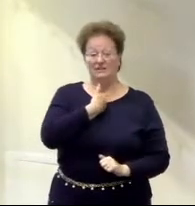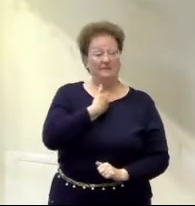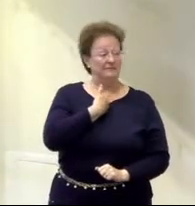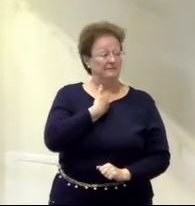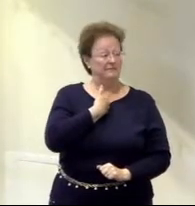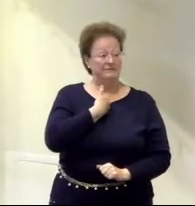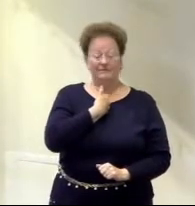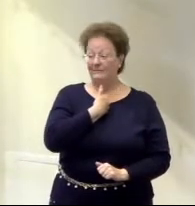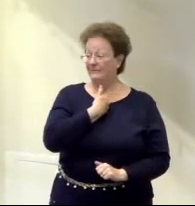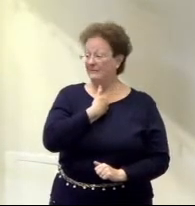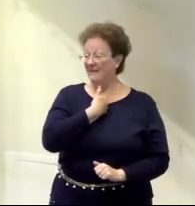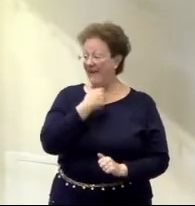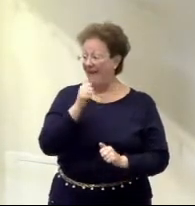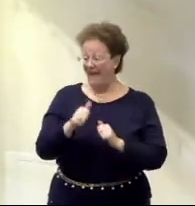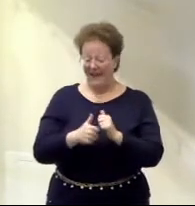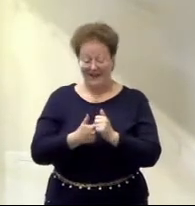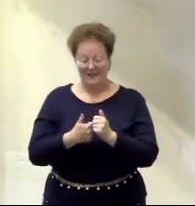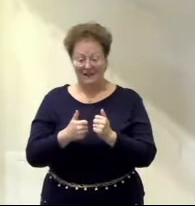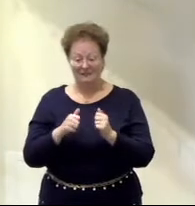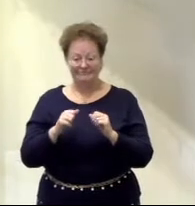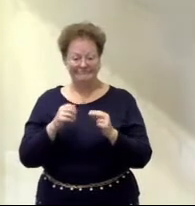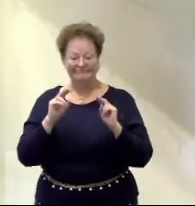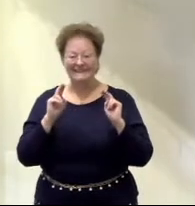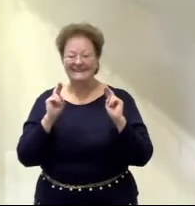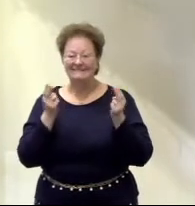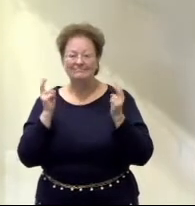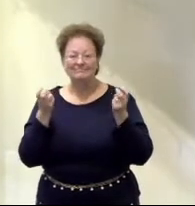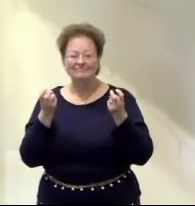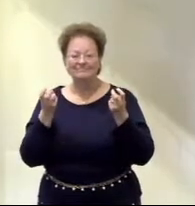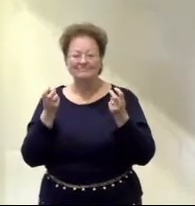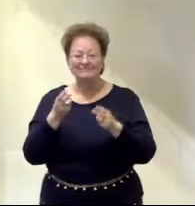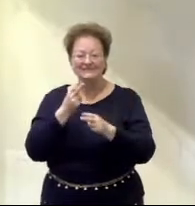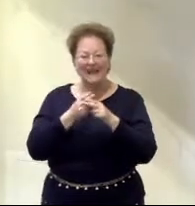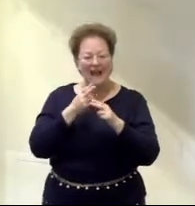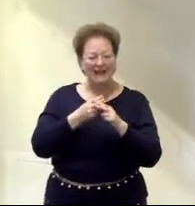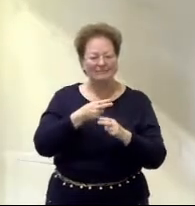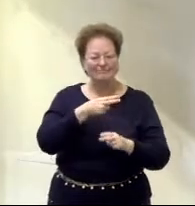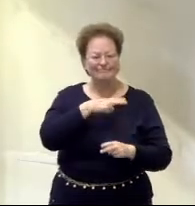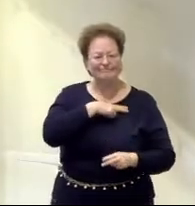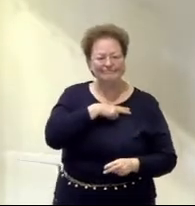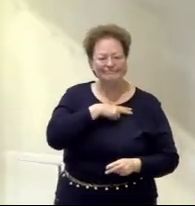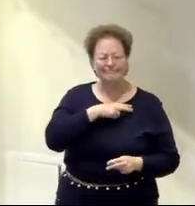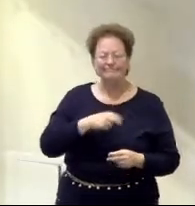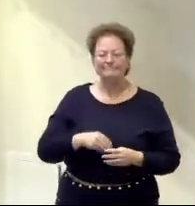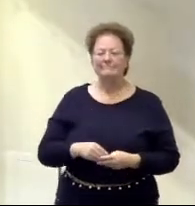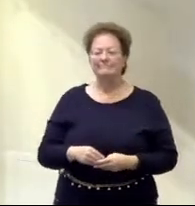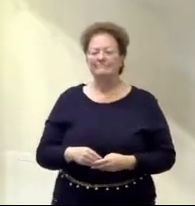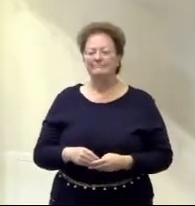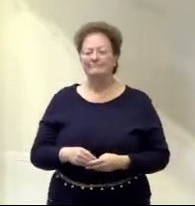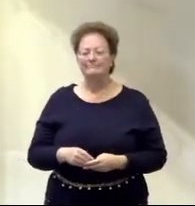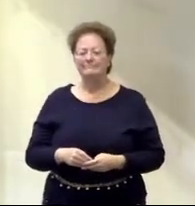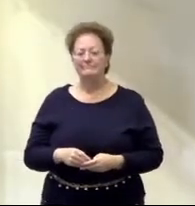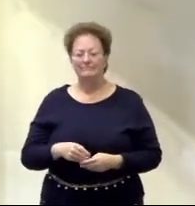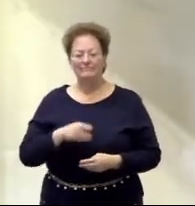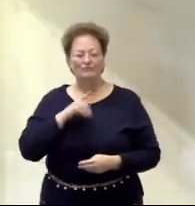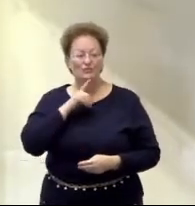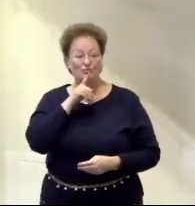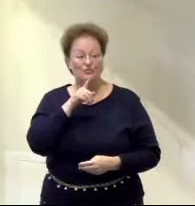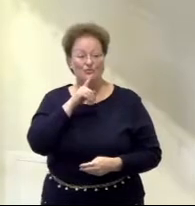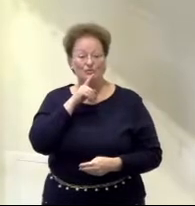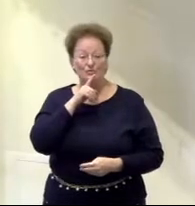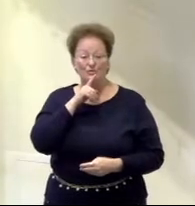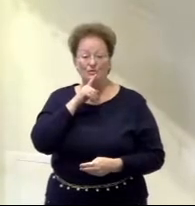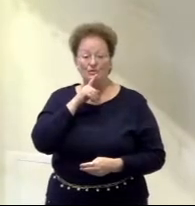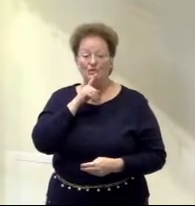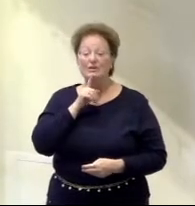any of these or any combination of these earthly identifiers or others that maybe came to your mind really give